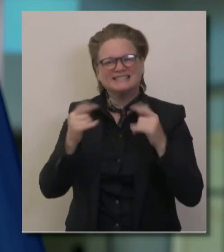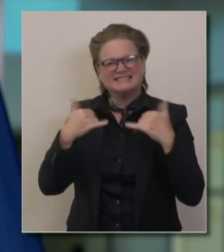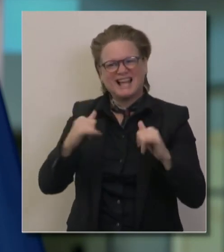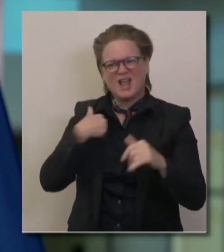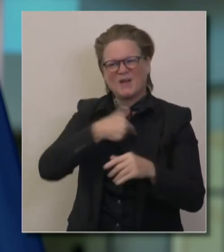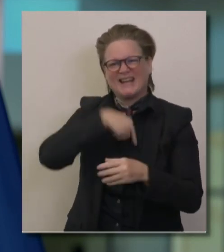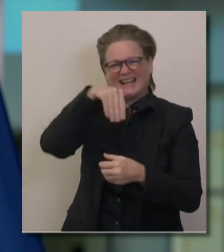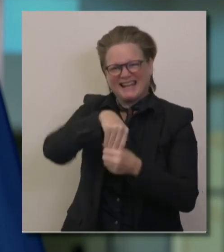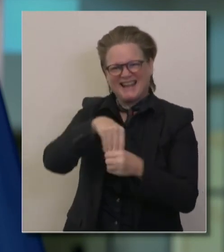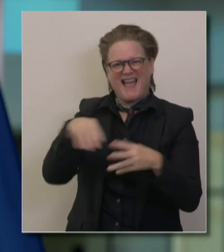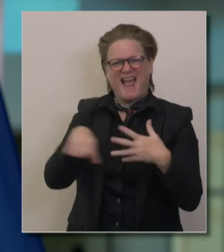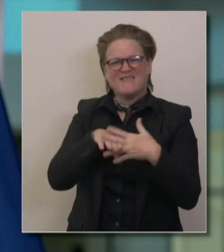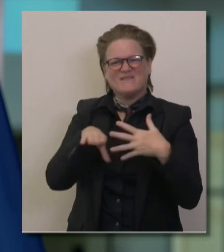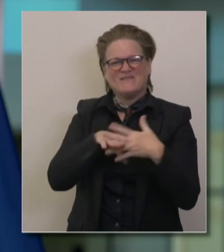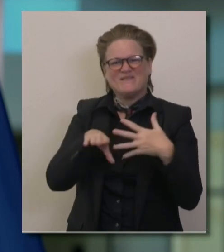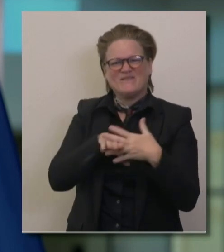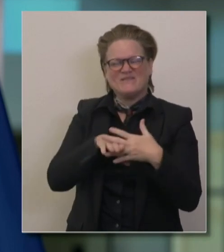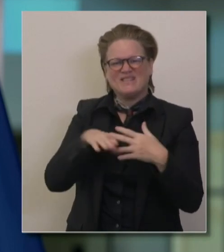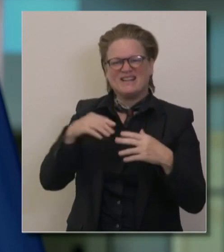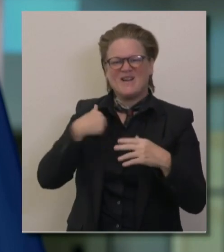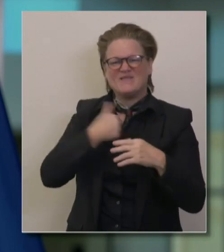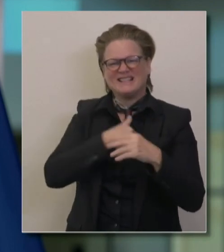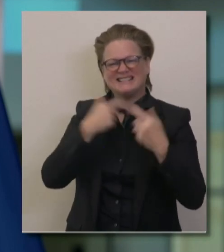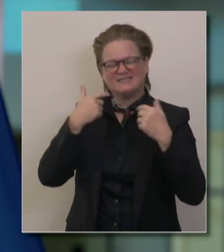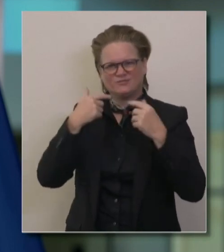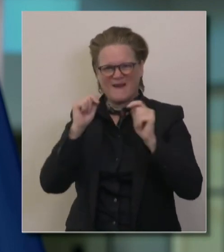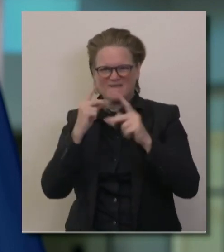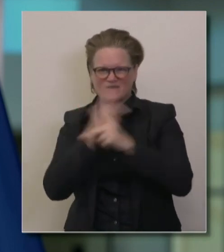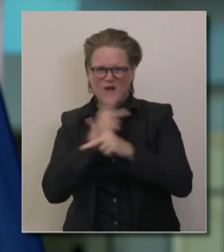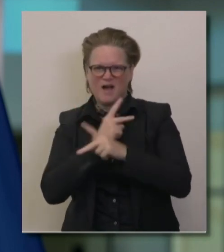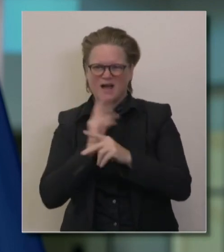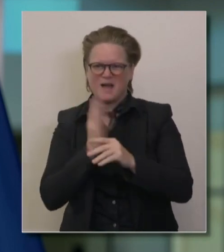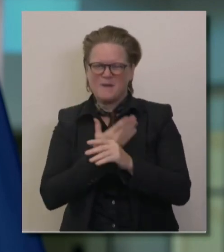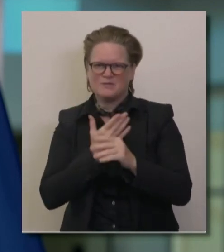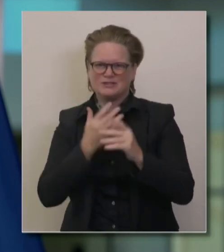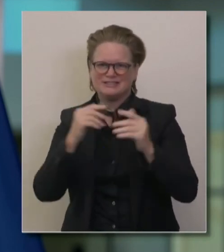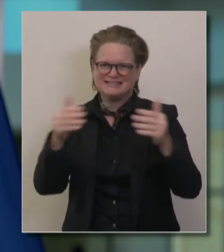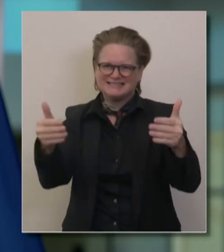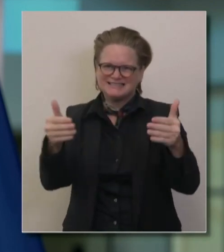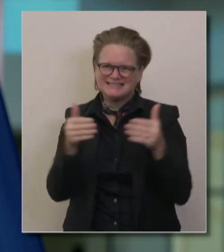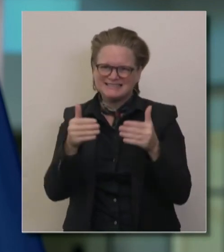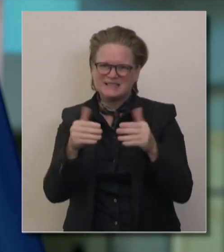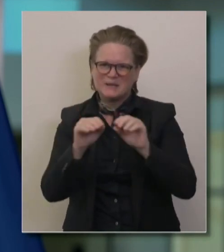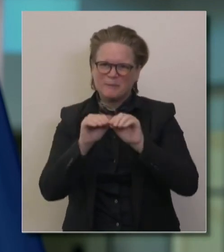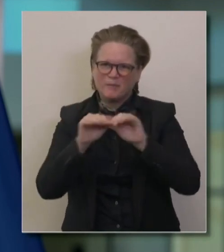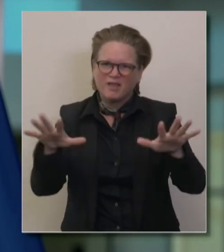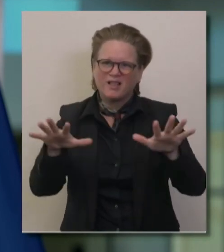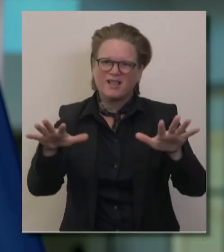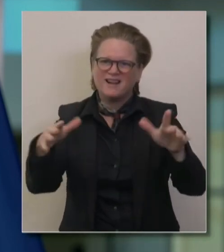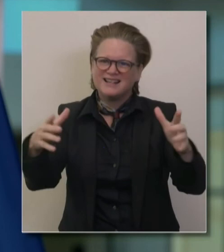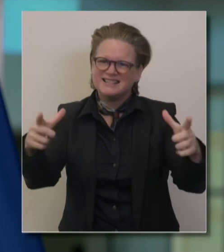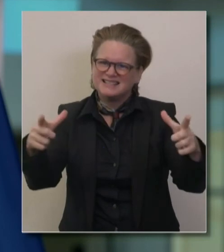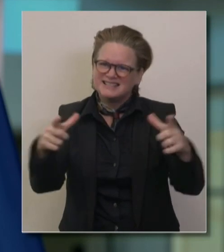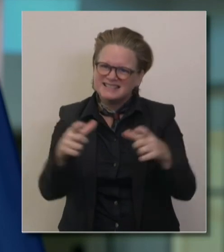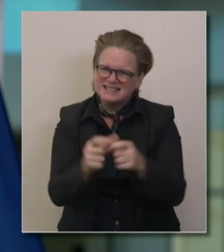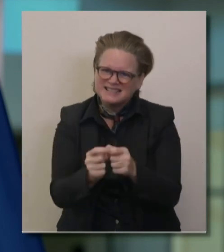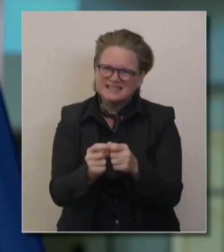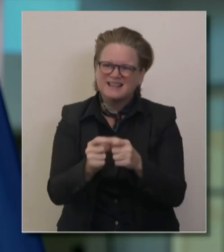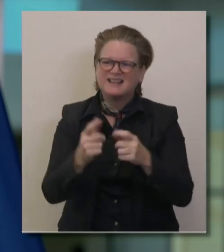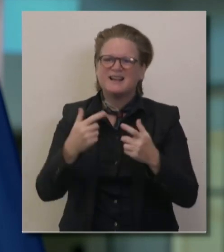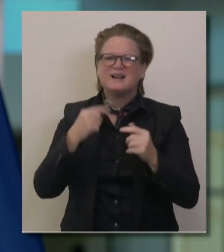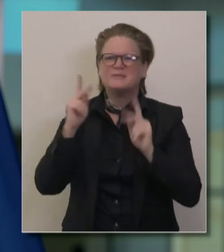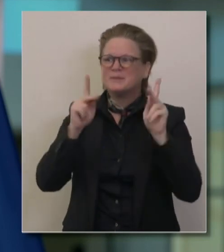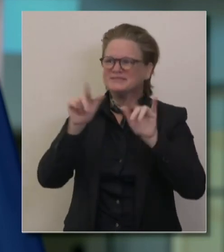hardships personally, whether it's businesses or individuals or all of these aspects of our lives that are being impacted with that hope of